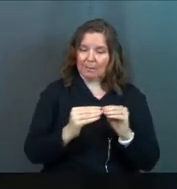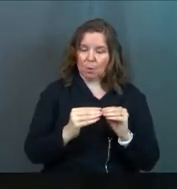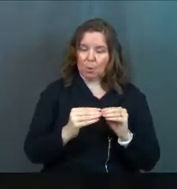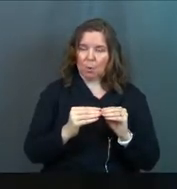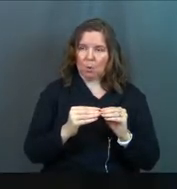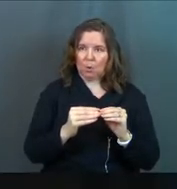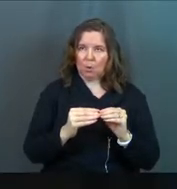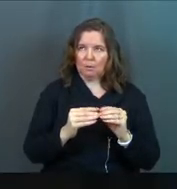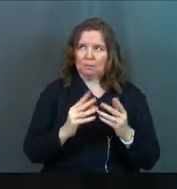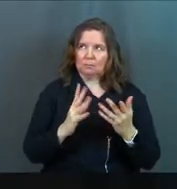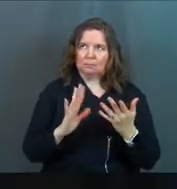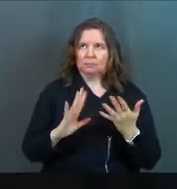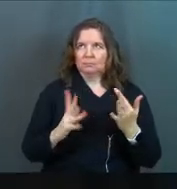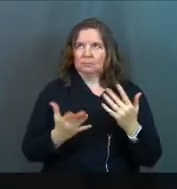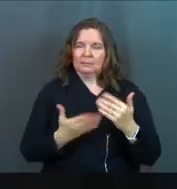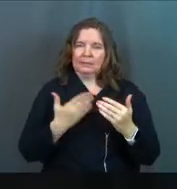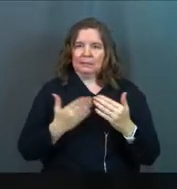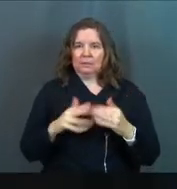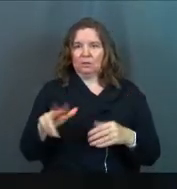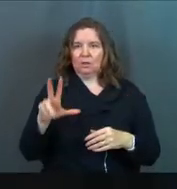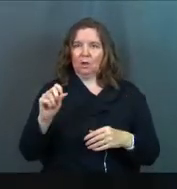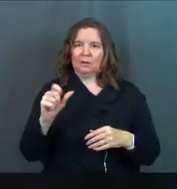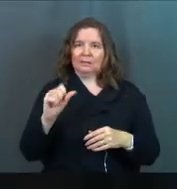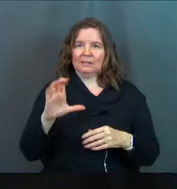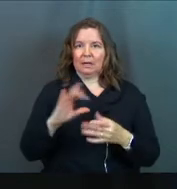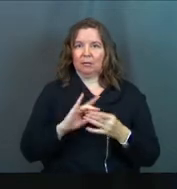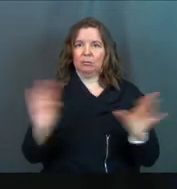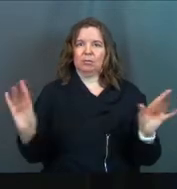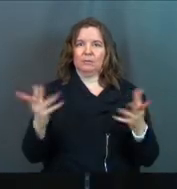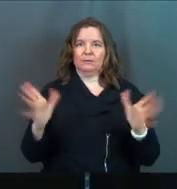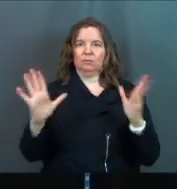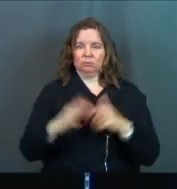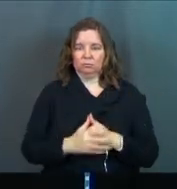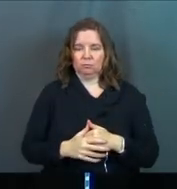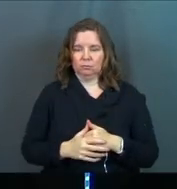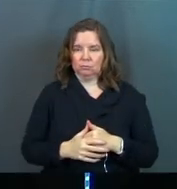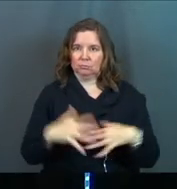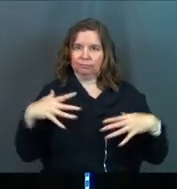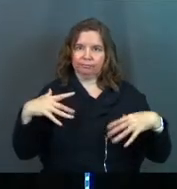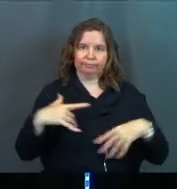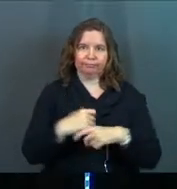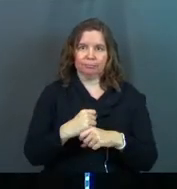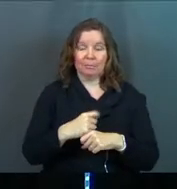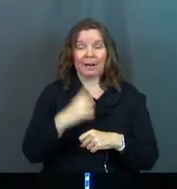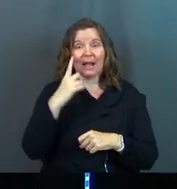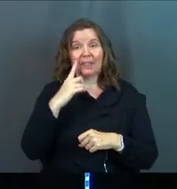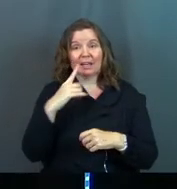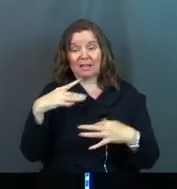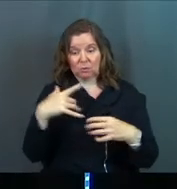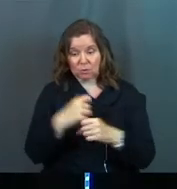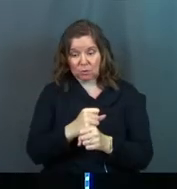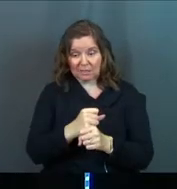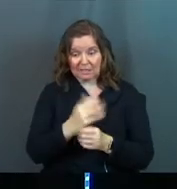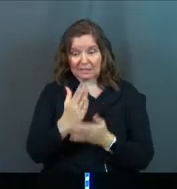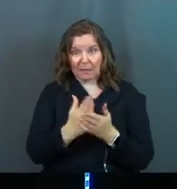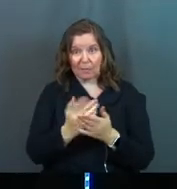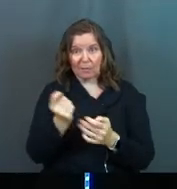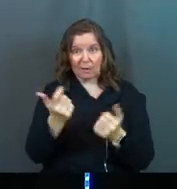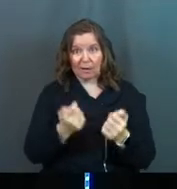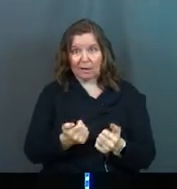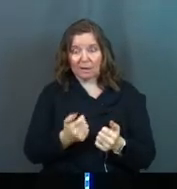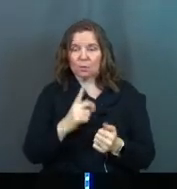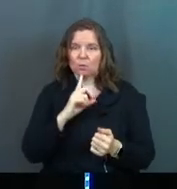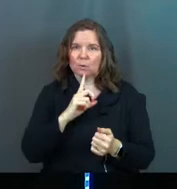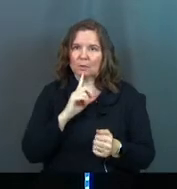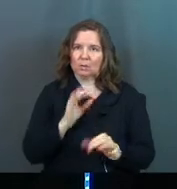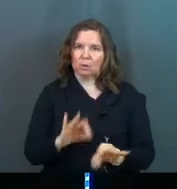digestible in 30-second YouTube videos. And I think some of what we cut out in the editing room is